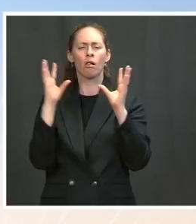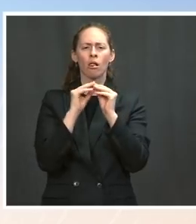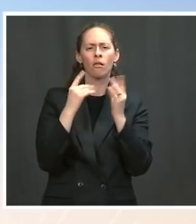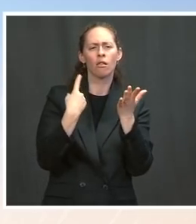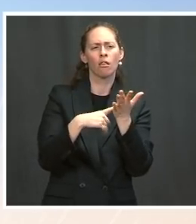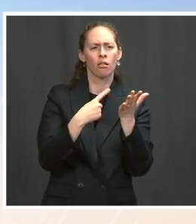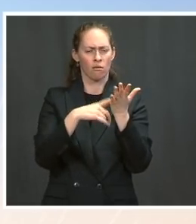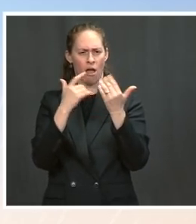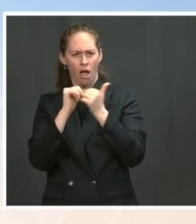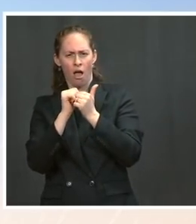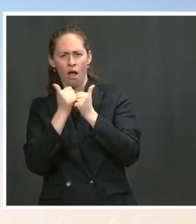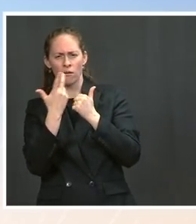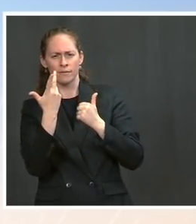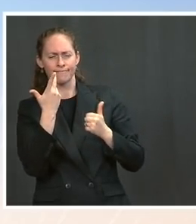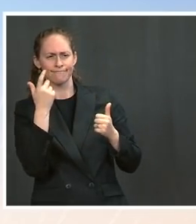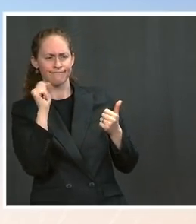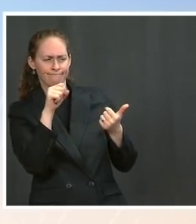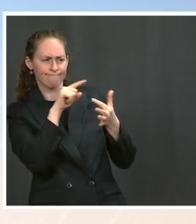back to work,